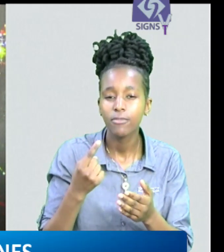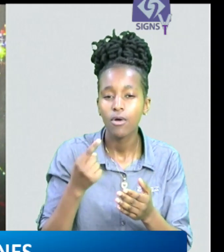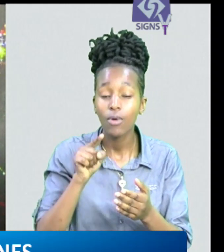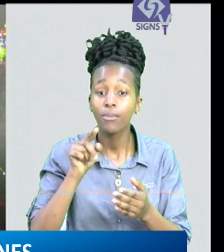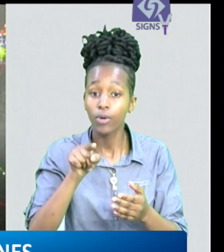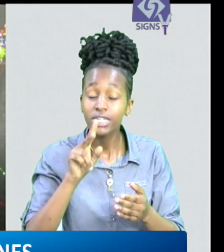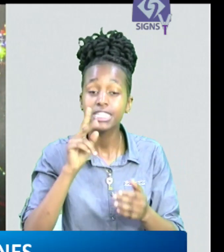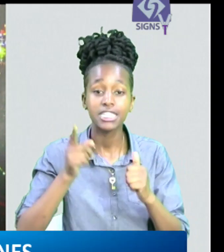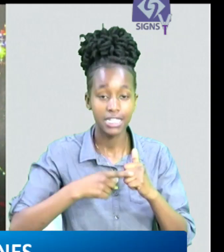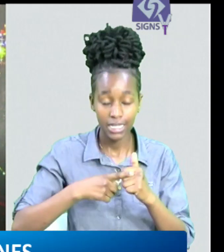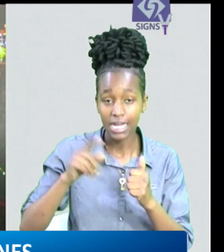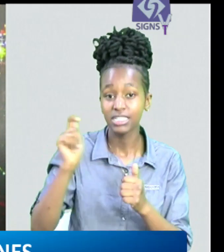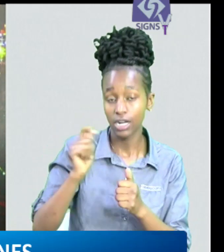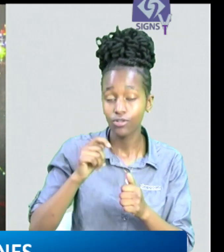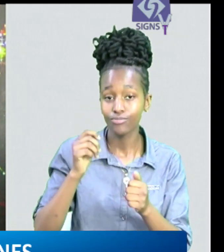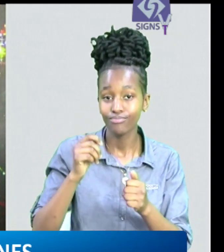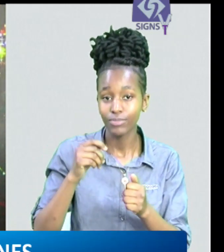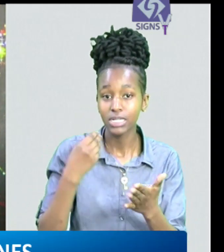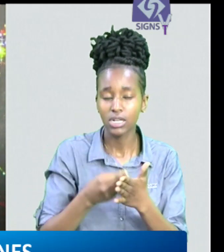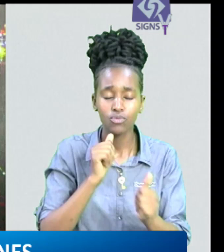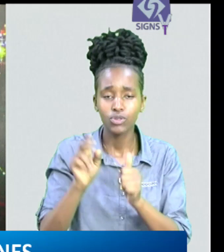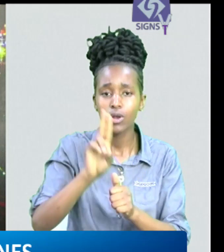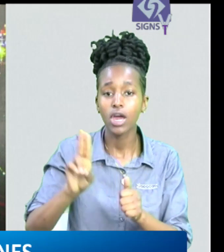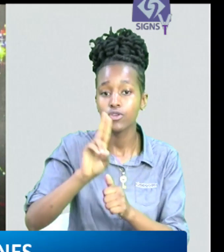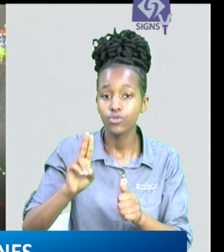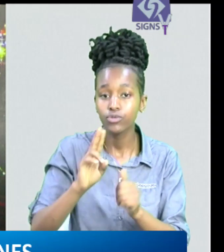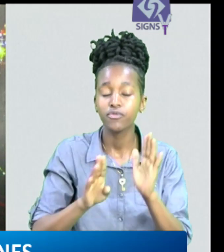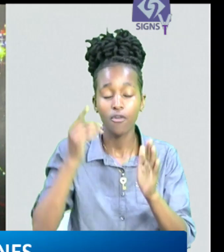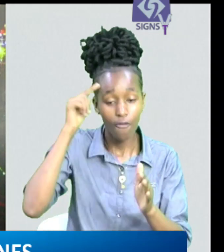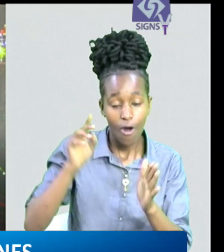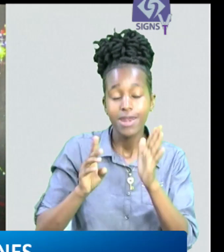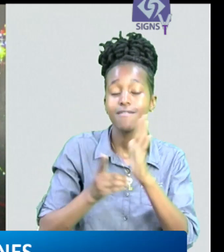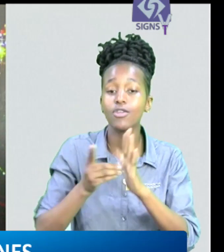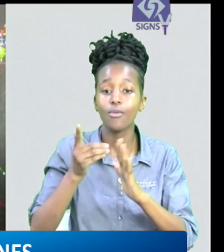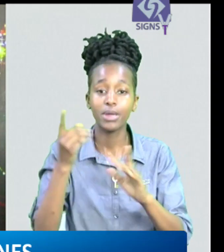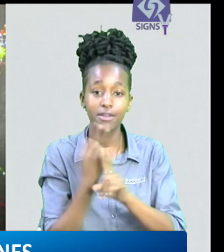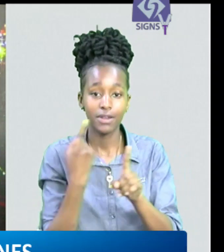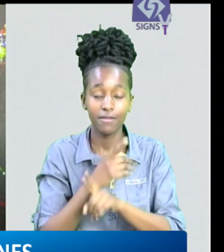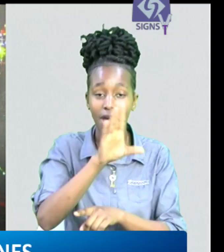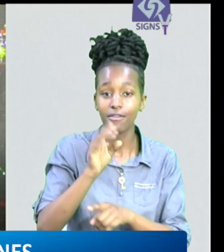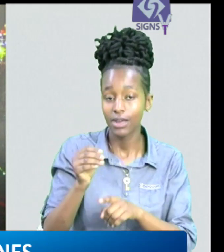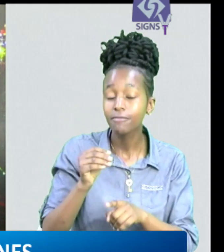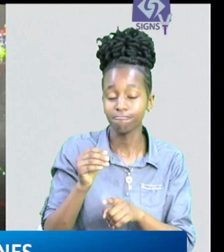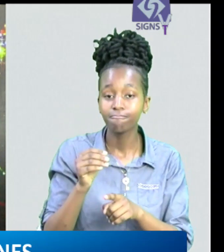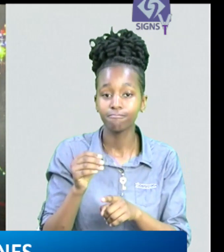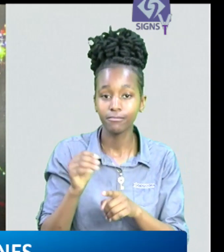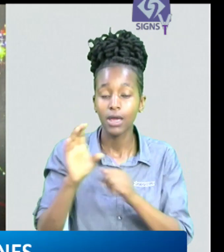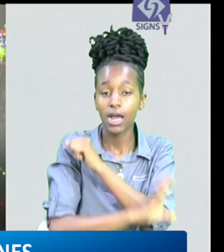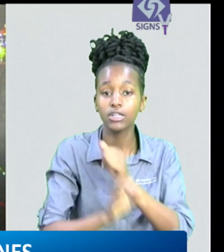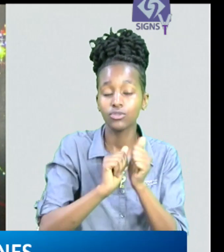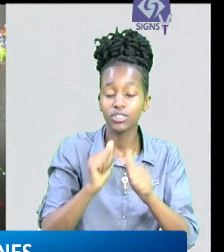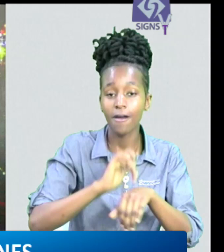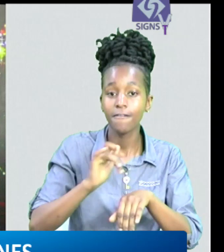healings meant for development in many african countries being stuffed with the effects of climate change